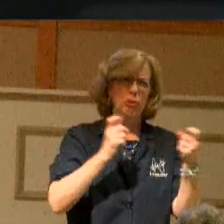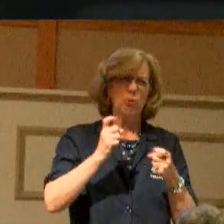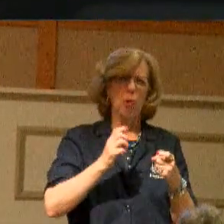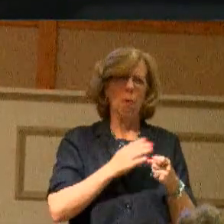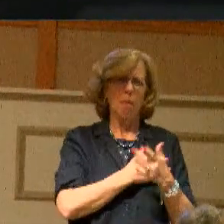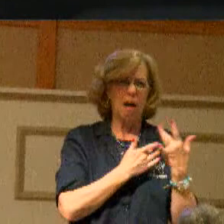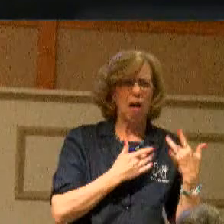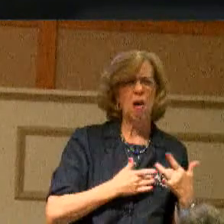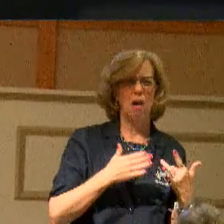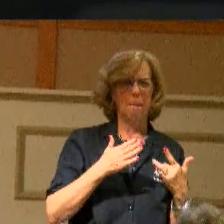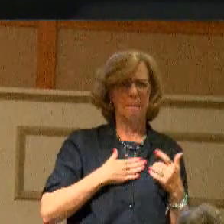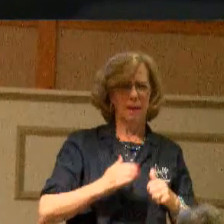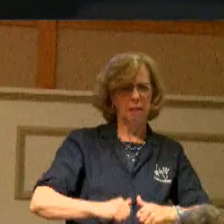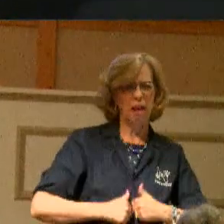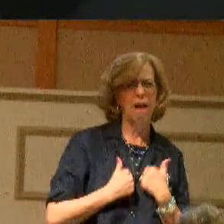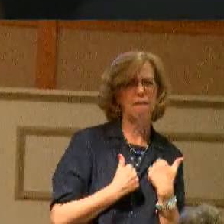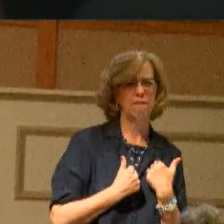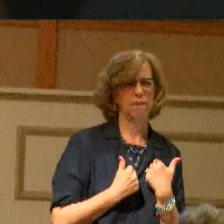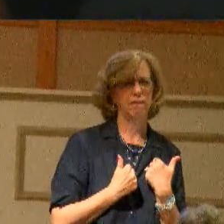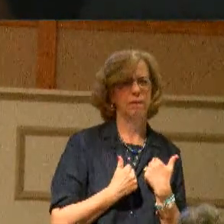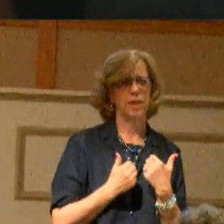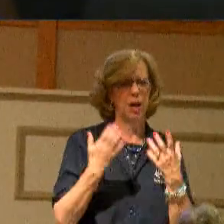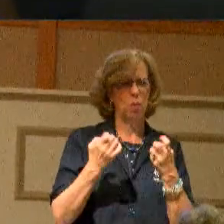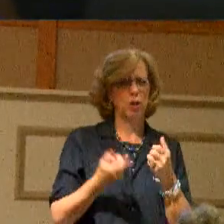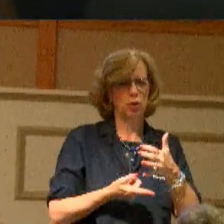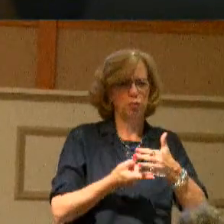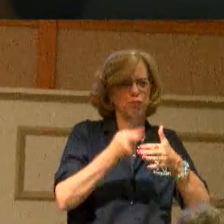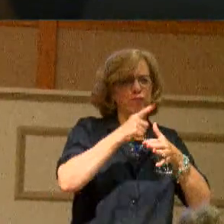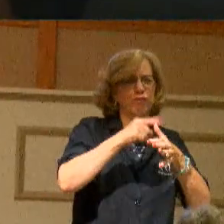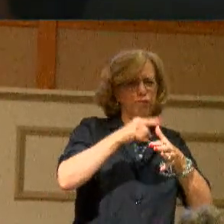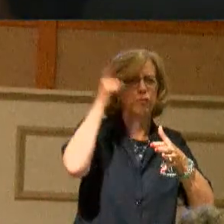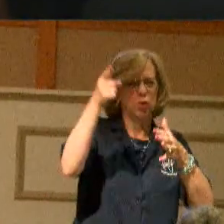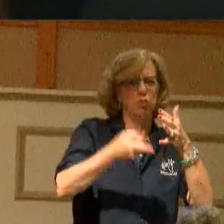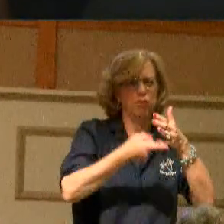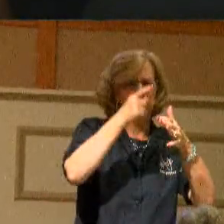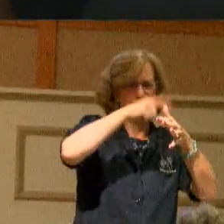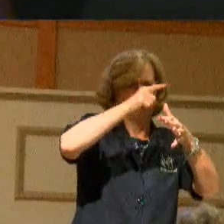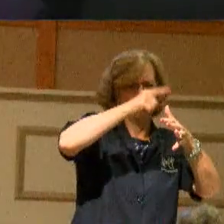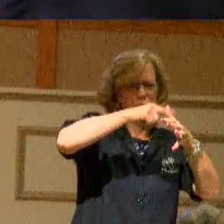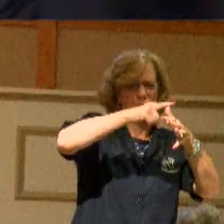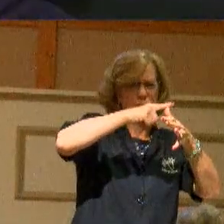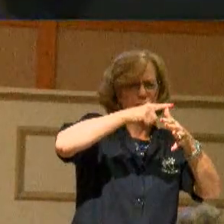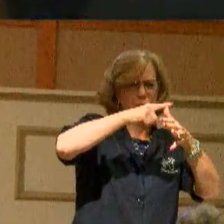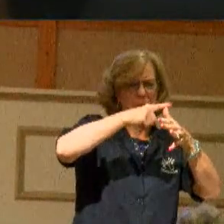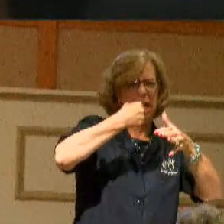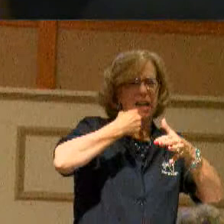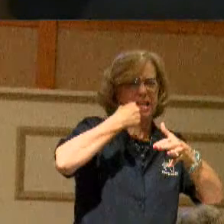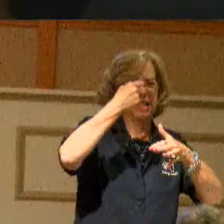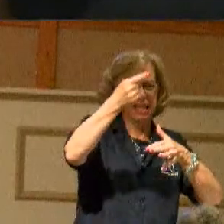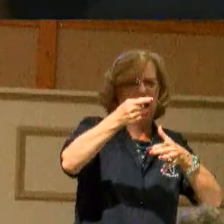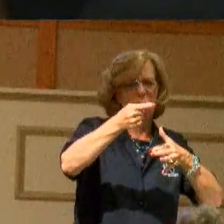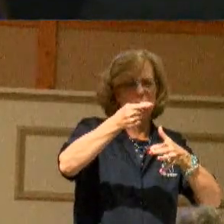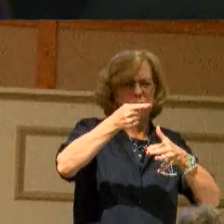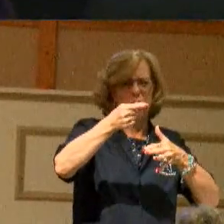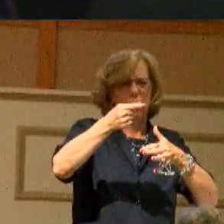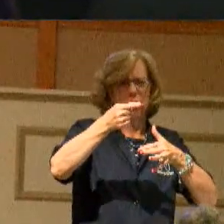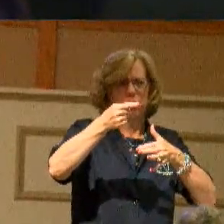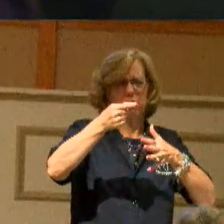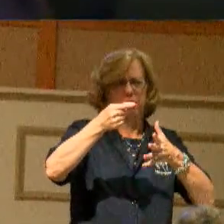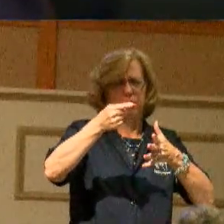life, I want to put you first and I'm telling you that in a way just like I said,